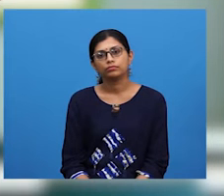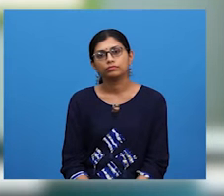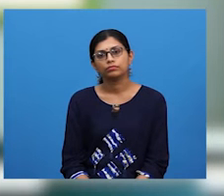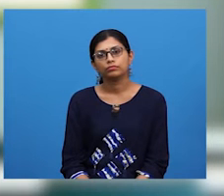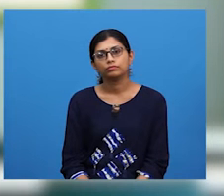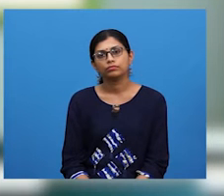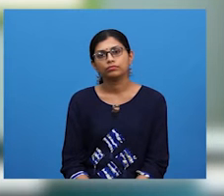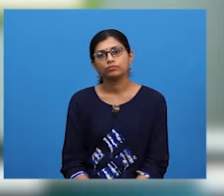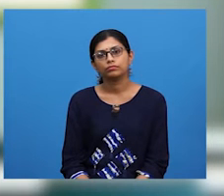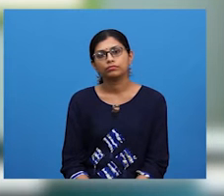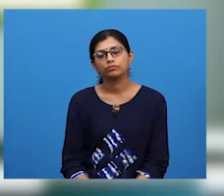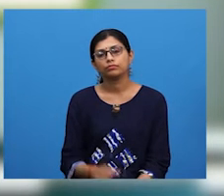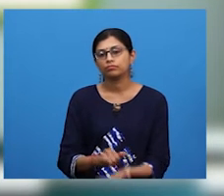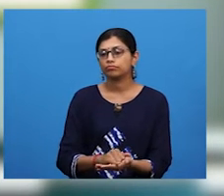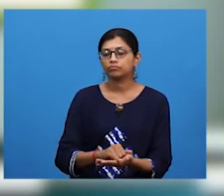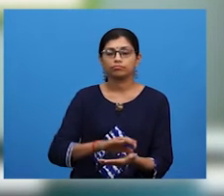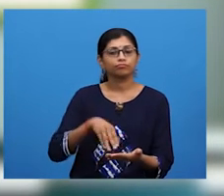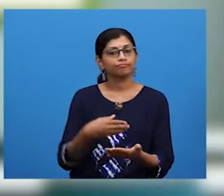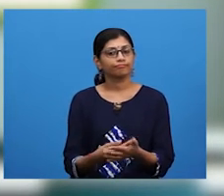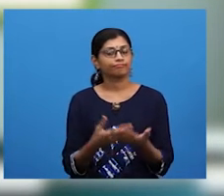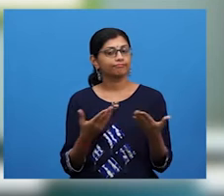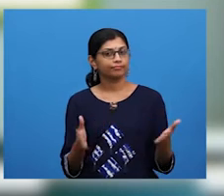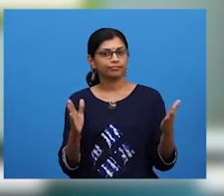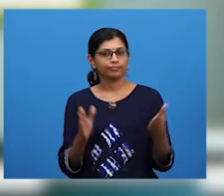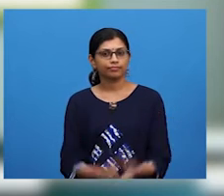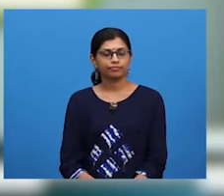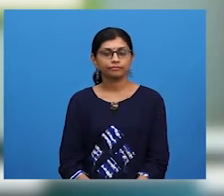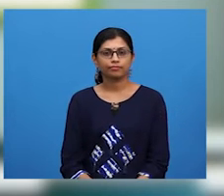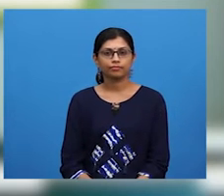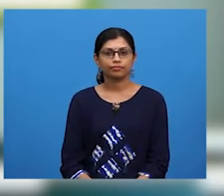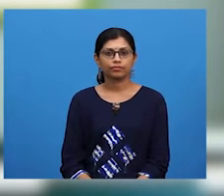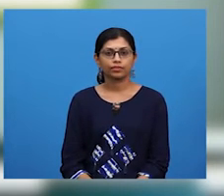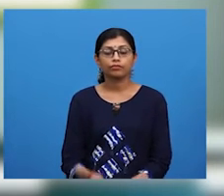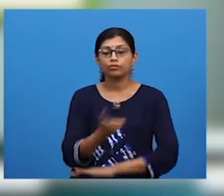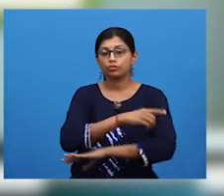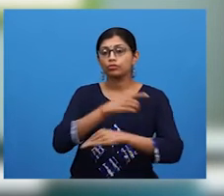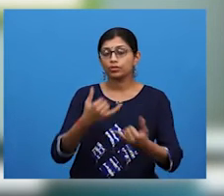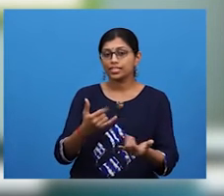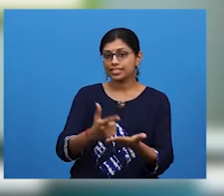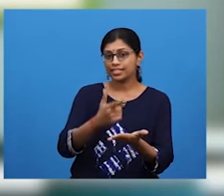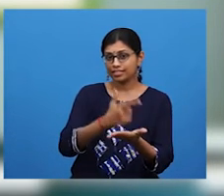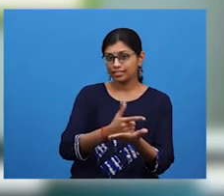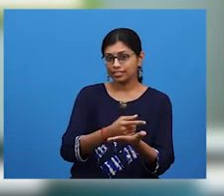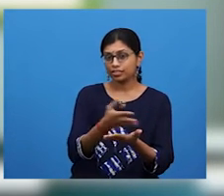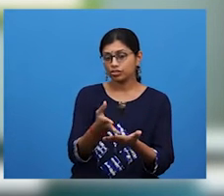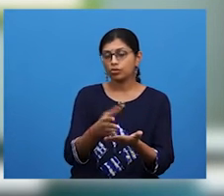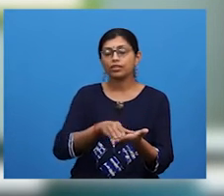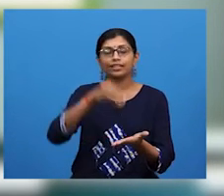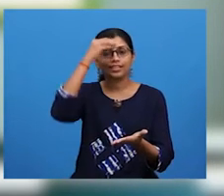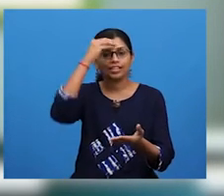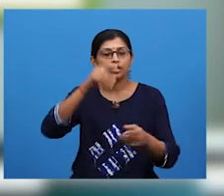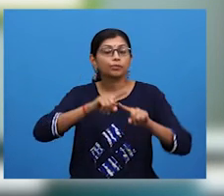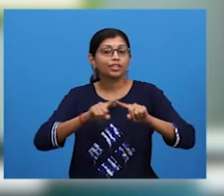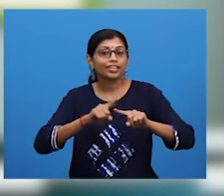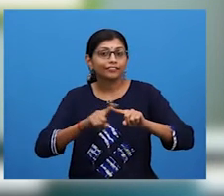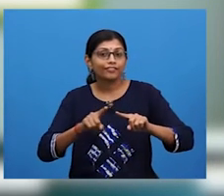I guess that is all for today. In today's lesson, you have learned about the different types